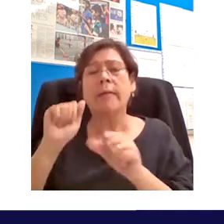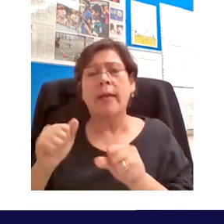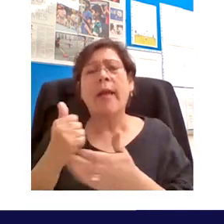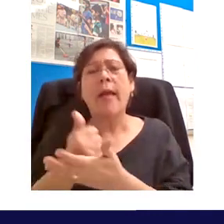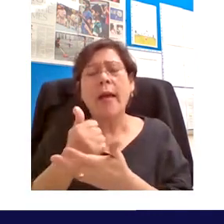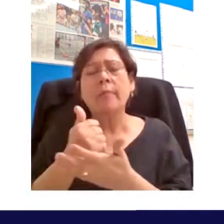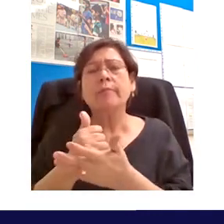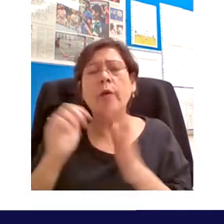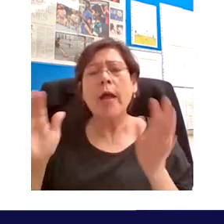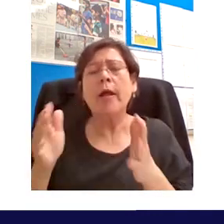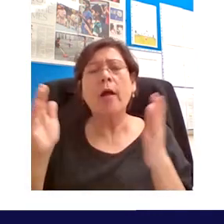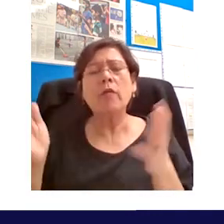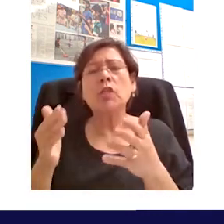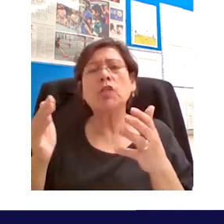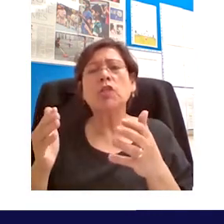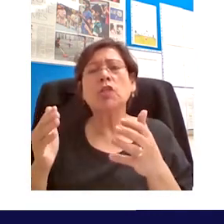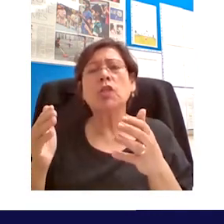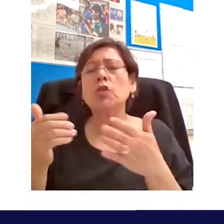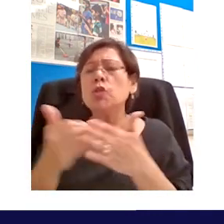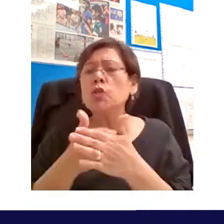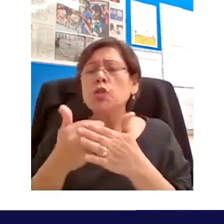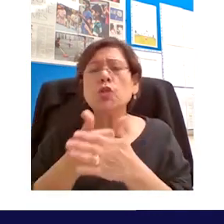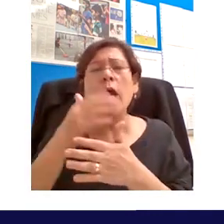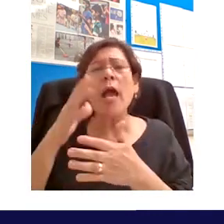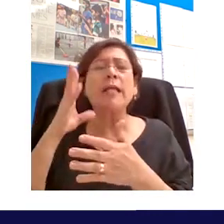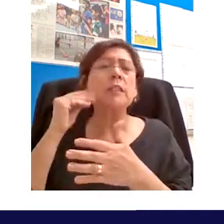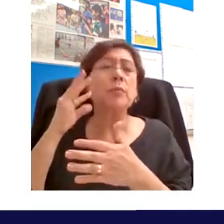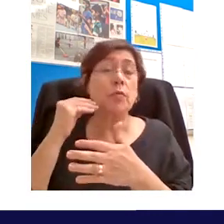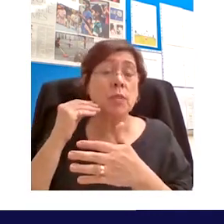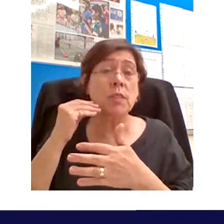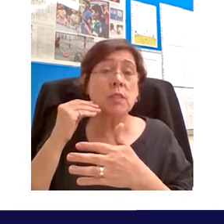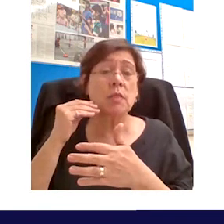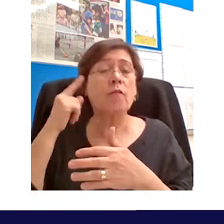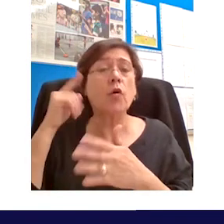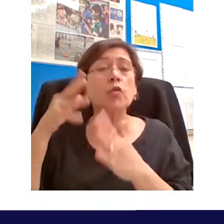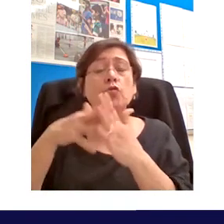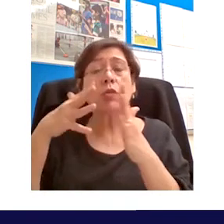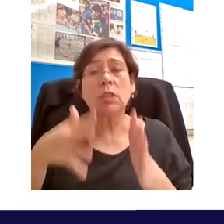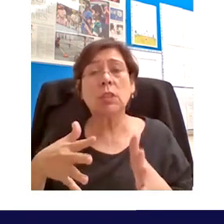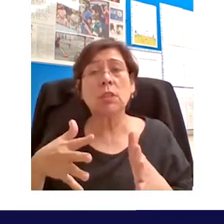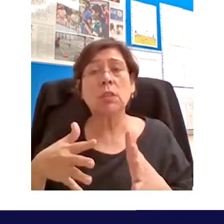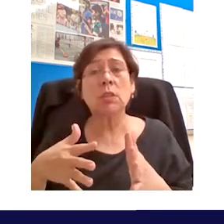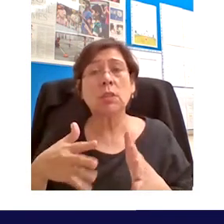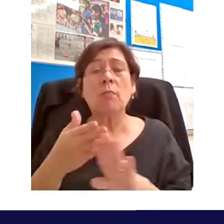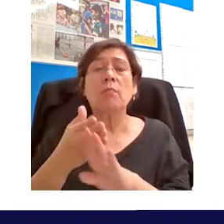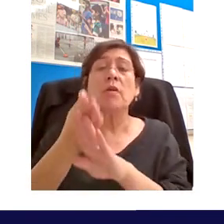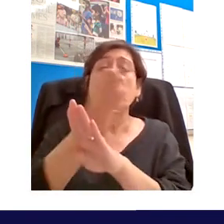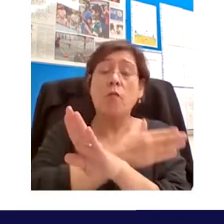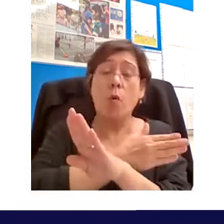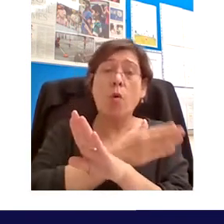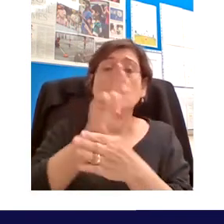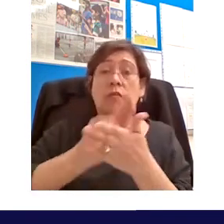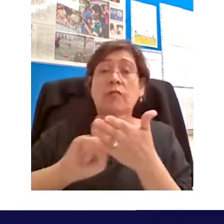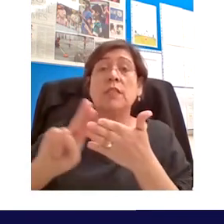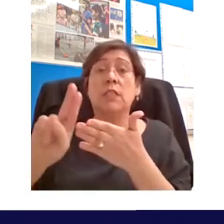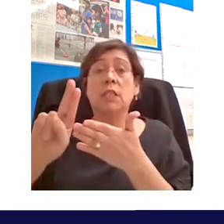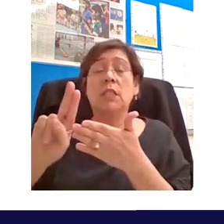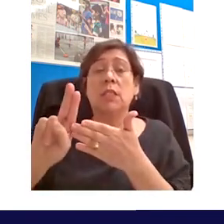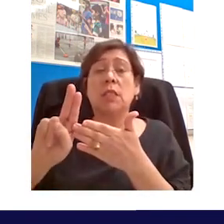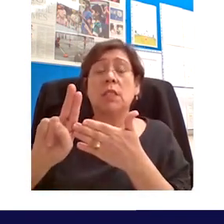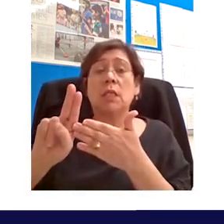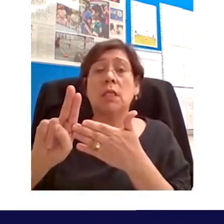the learning experiences of of students um prior to university and also